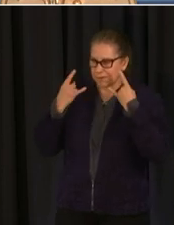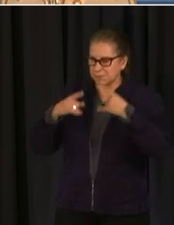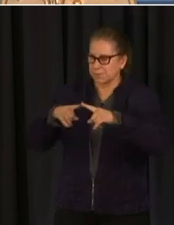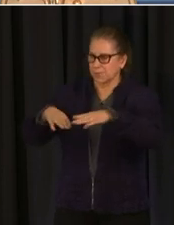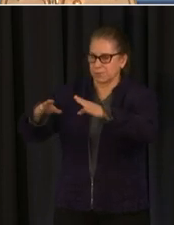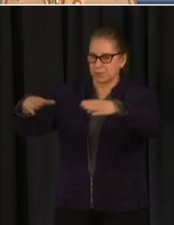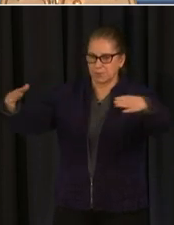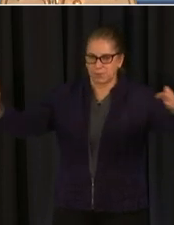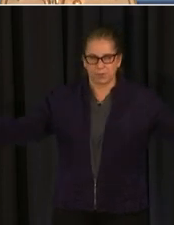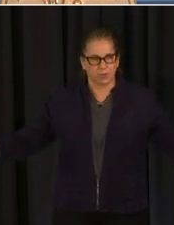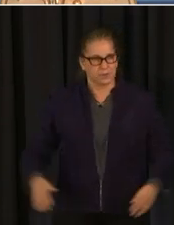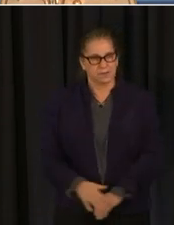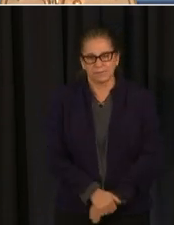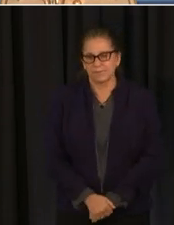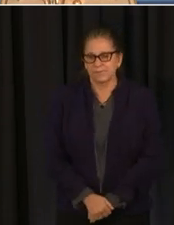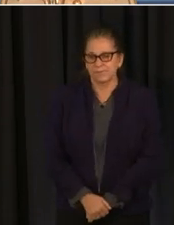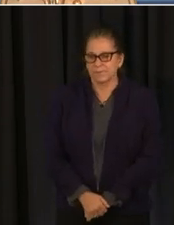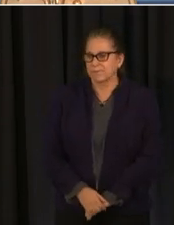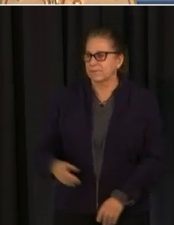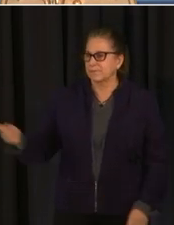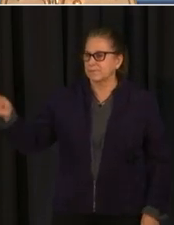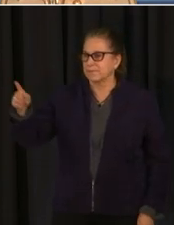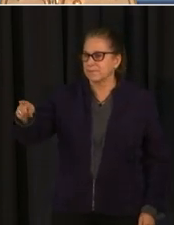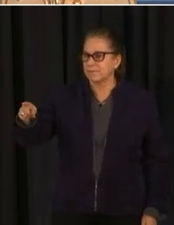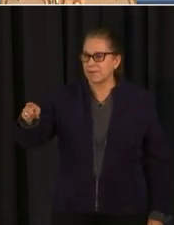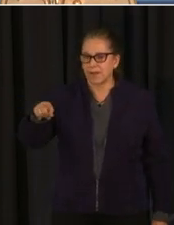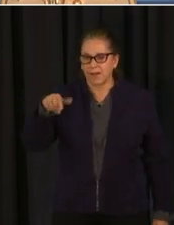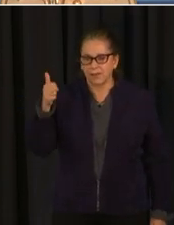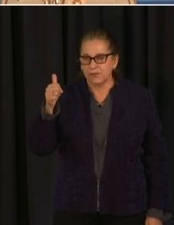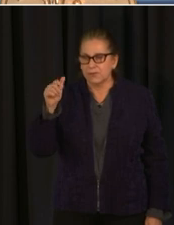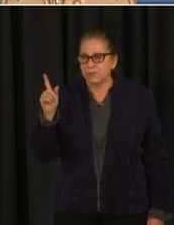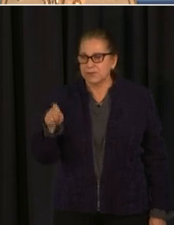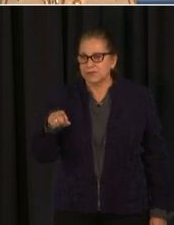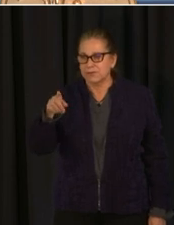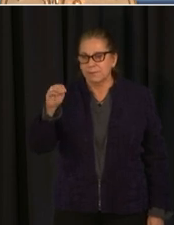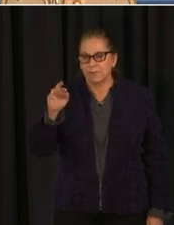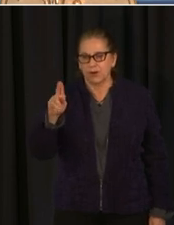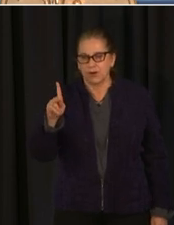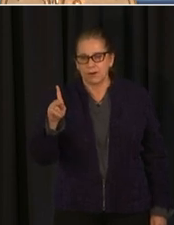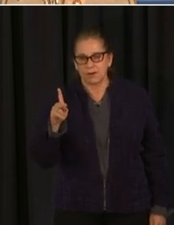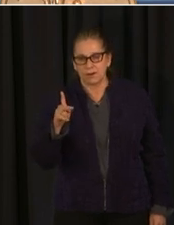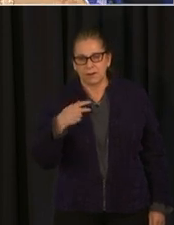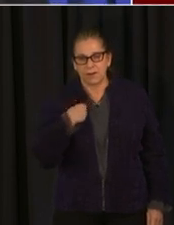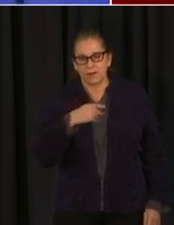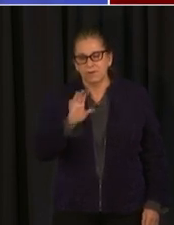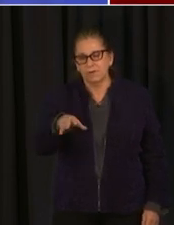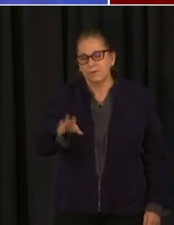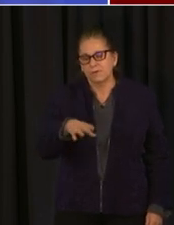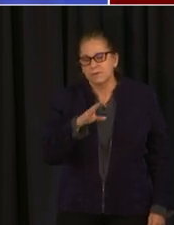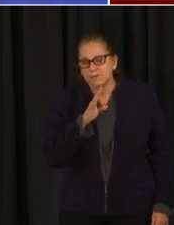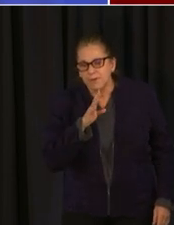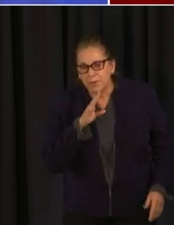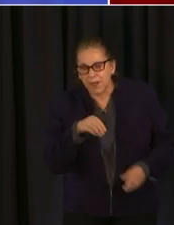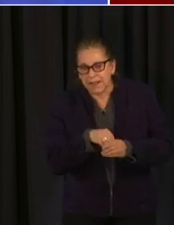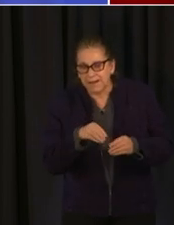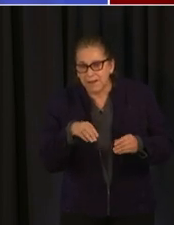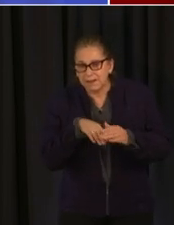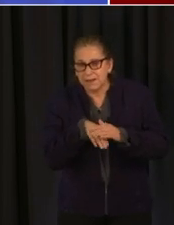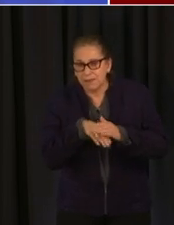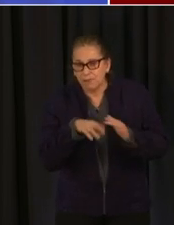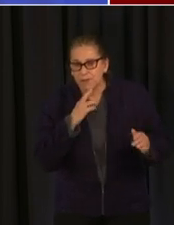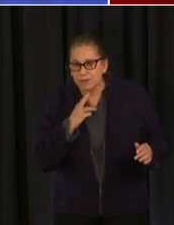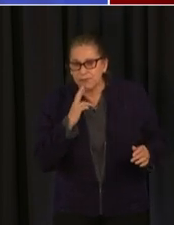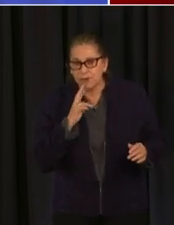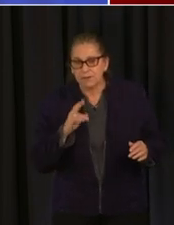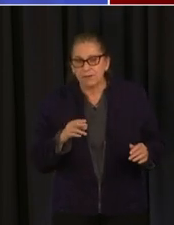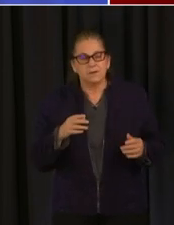yes mayor bowser what about social distancing particularly in venues with you know restaurants you may lift the capacity